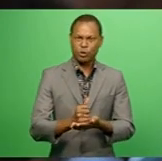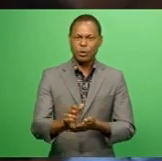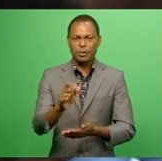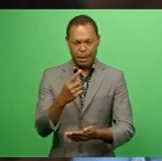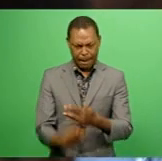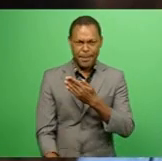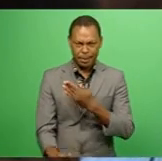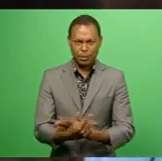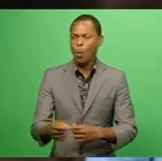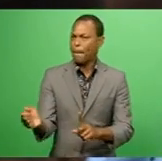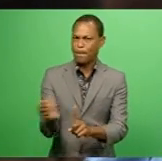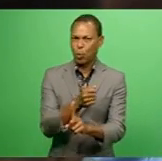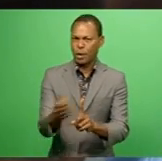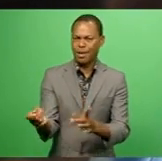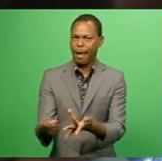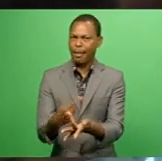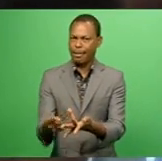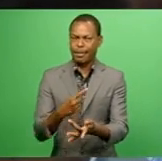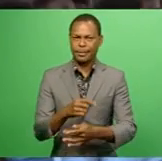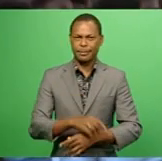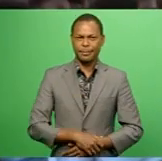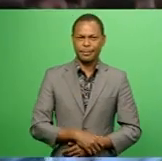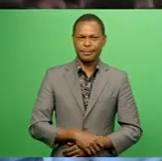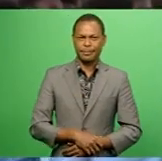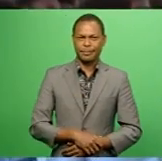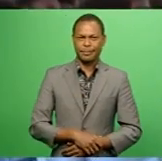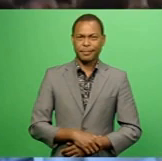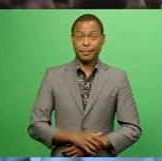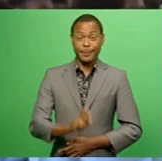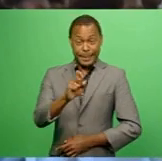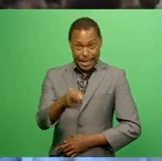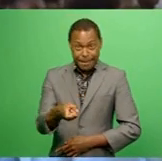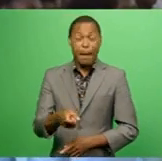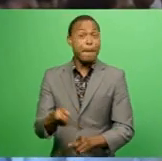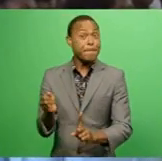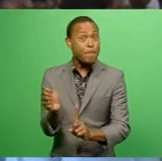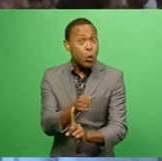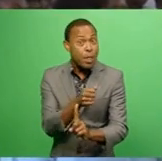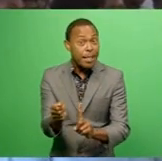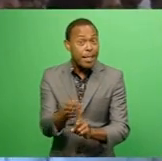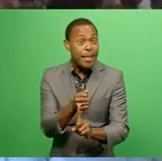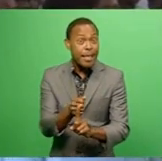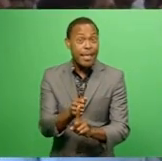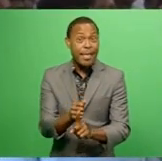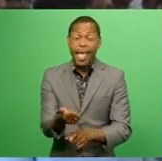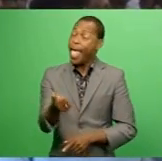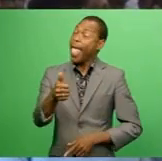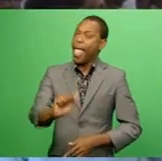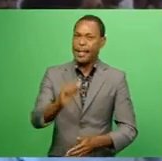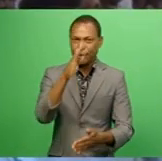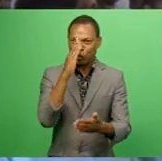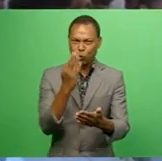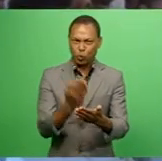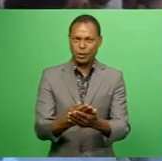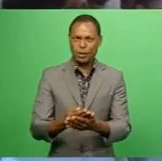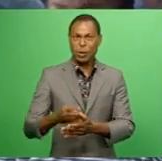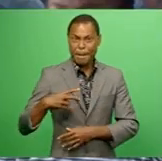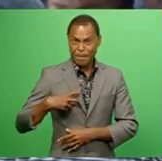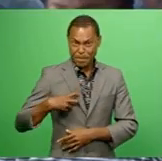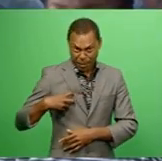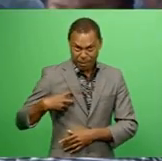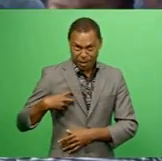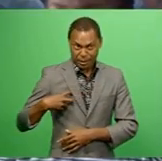who bully others. If you bully any of your students in the hospital, especially the prefects and stuff,